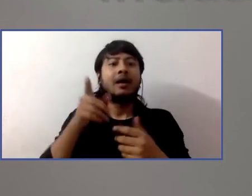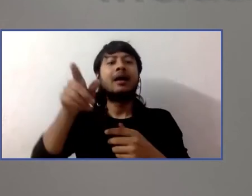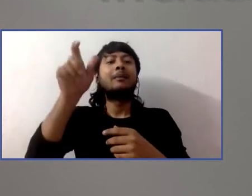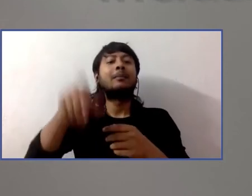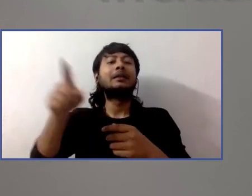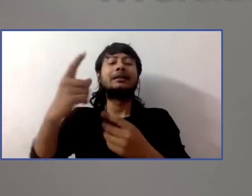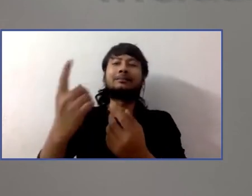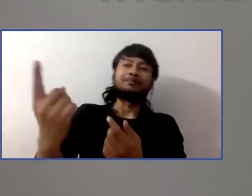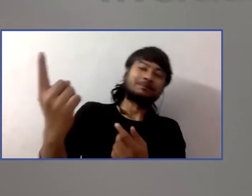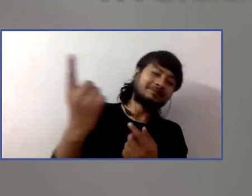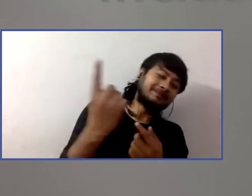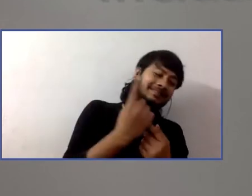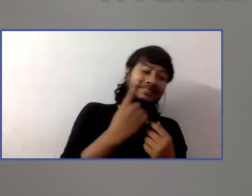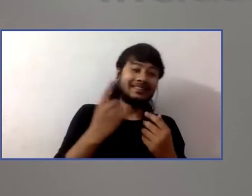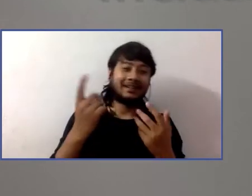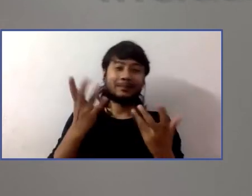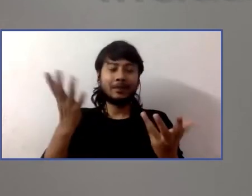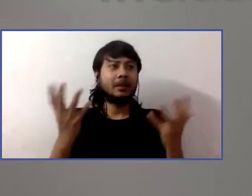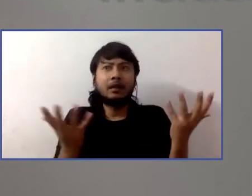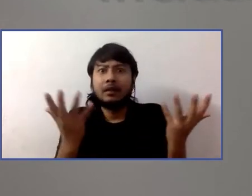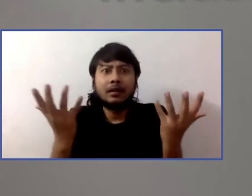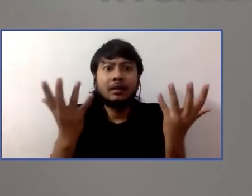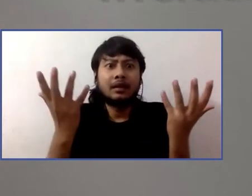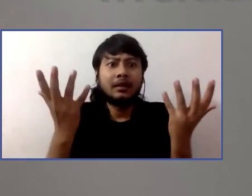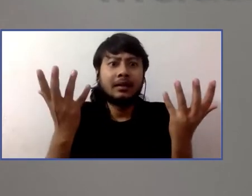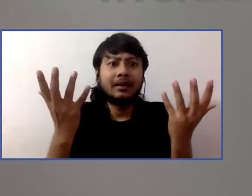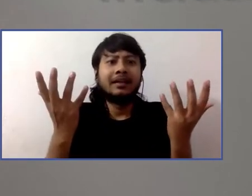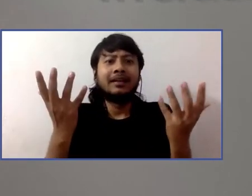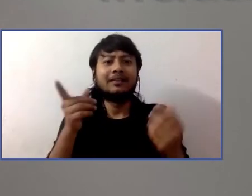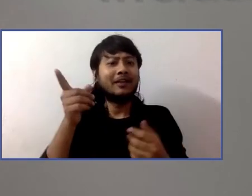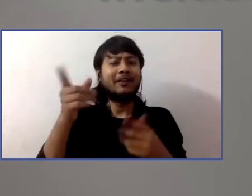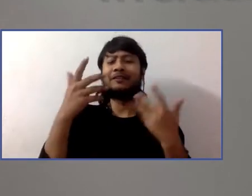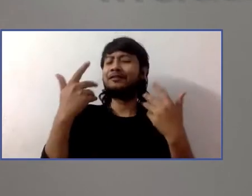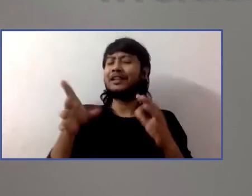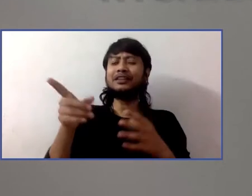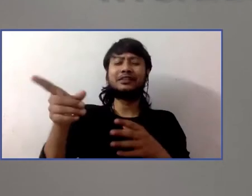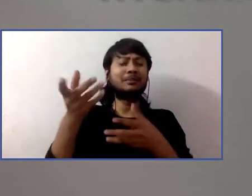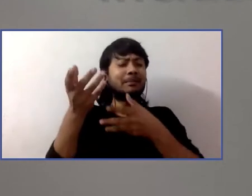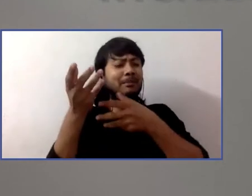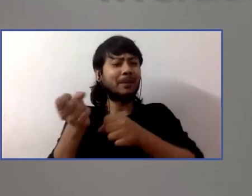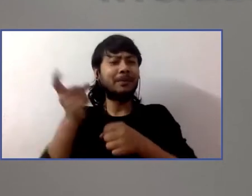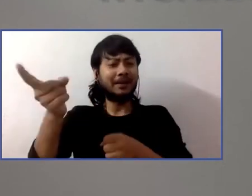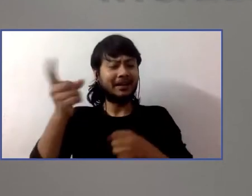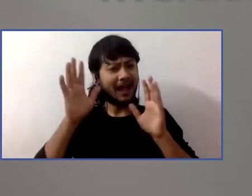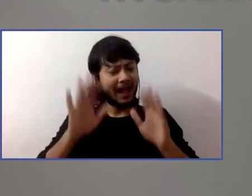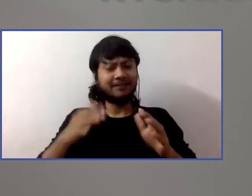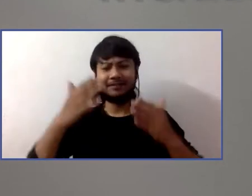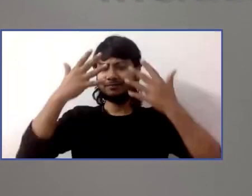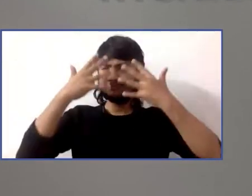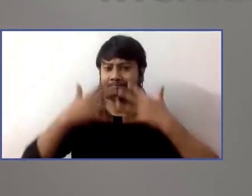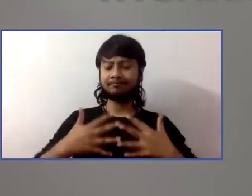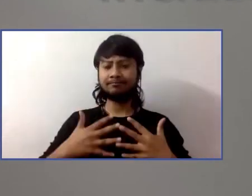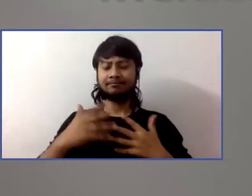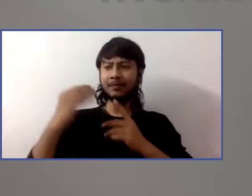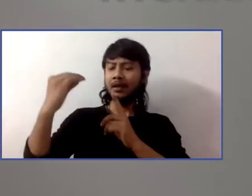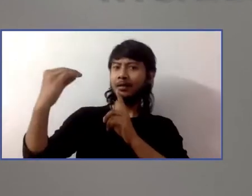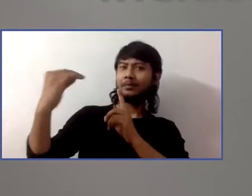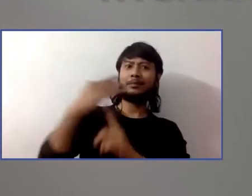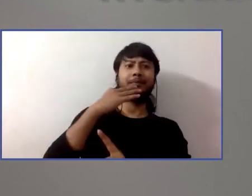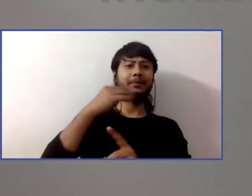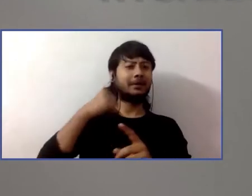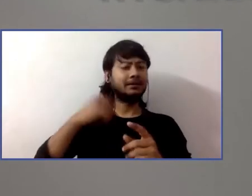moment he walked in, he had this light and this charisma that I just instantly knew he was our guy. So now we have our DeafBlind actor.